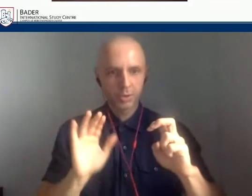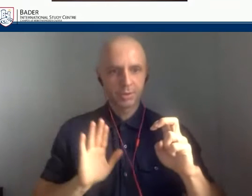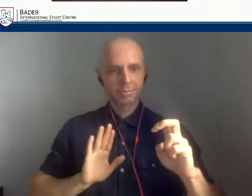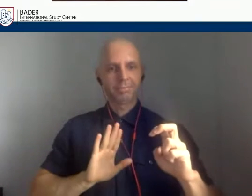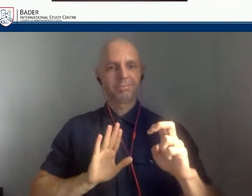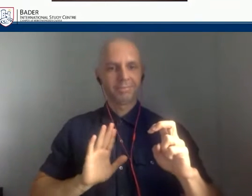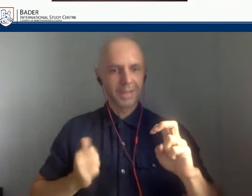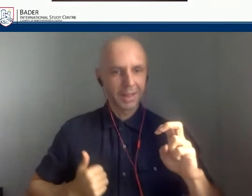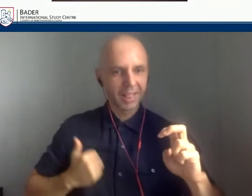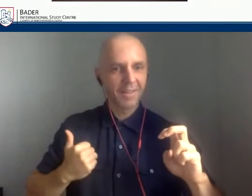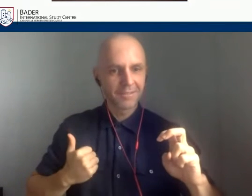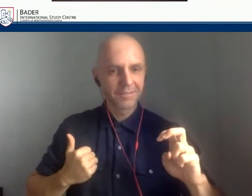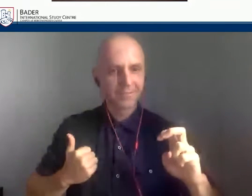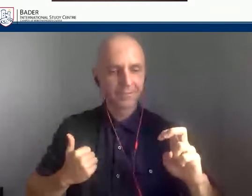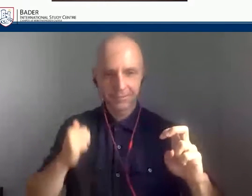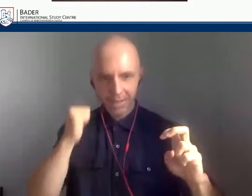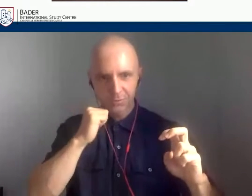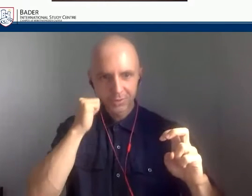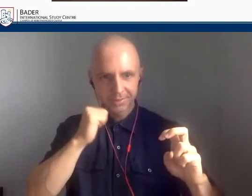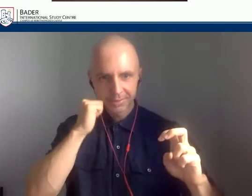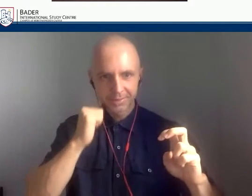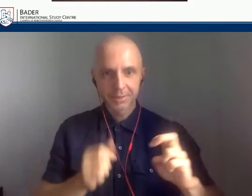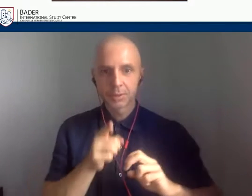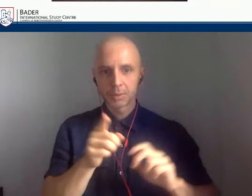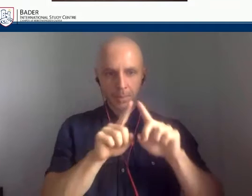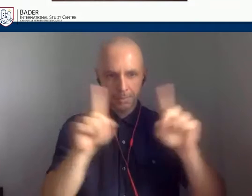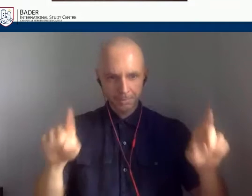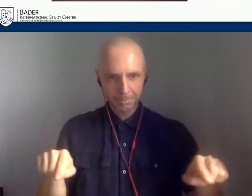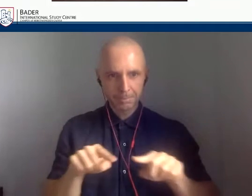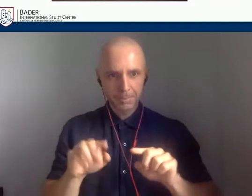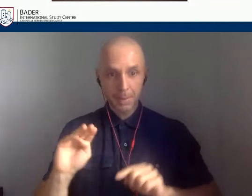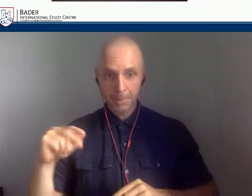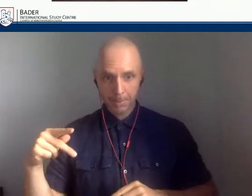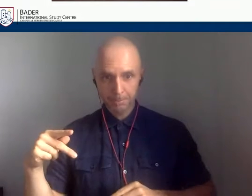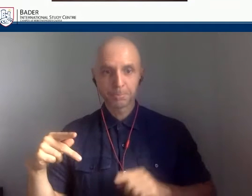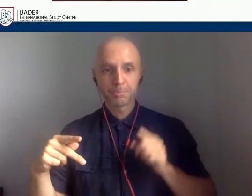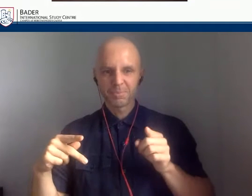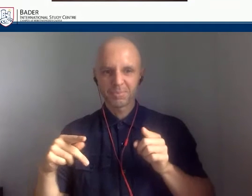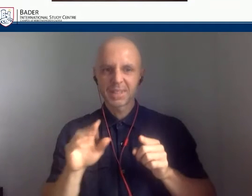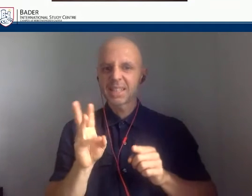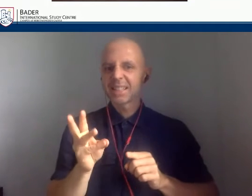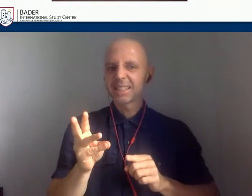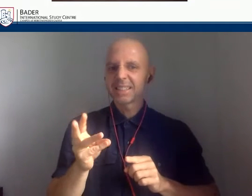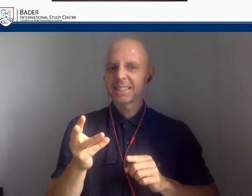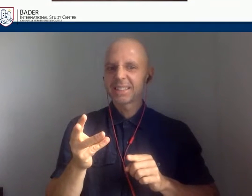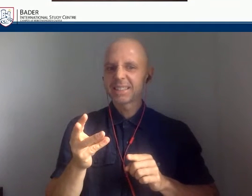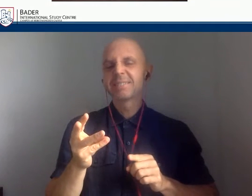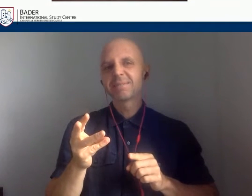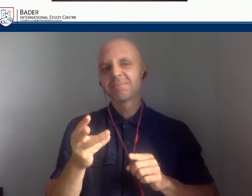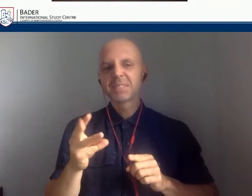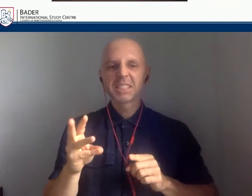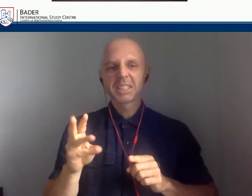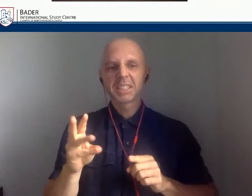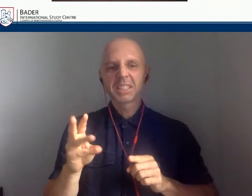here I have a map of the castle and what the castle was like in the 1600s, perhaps the late